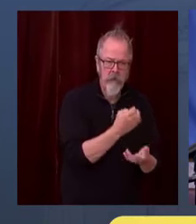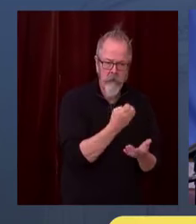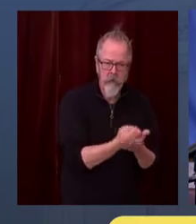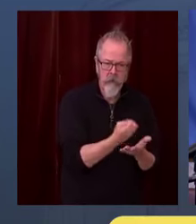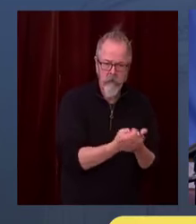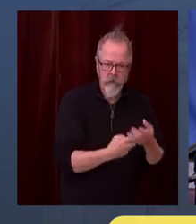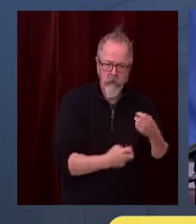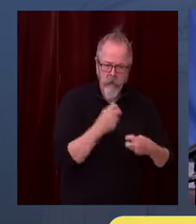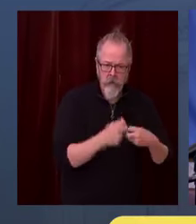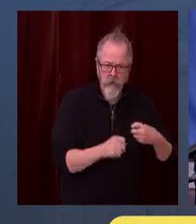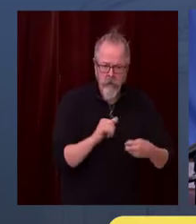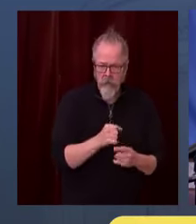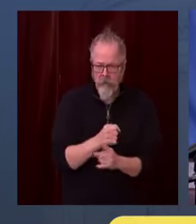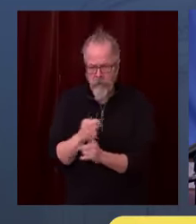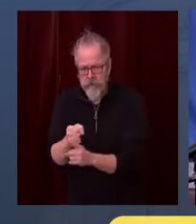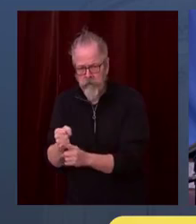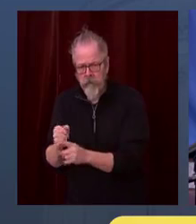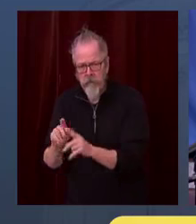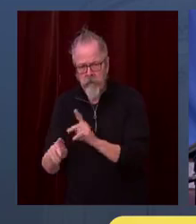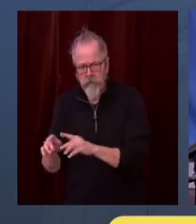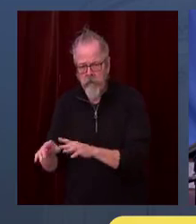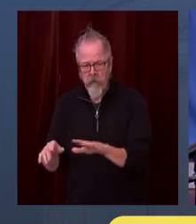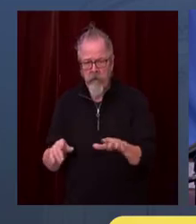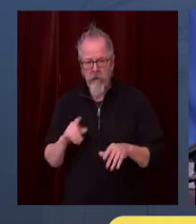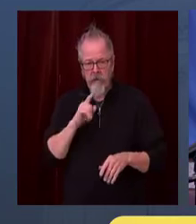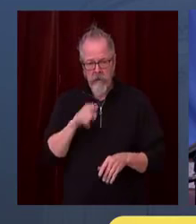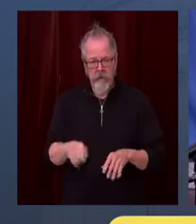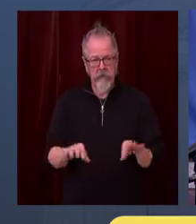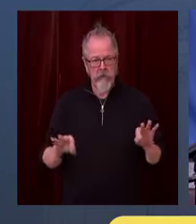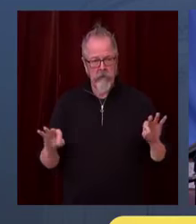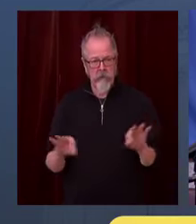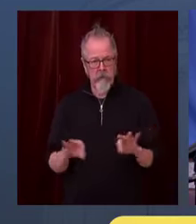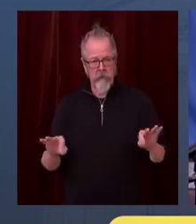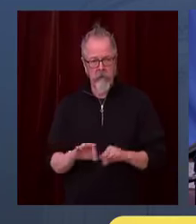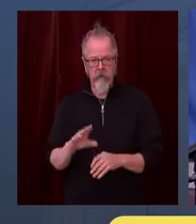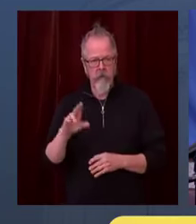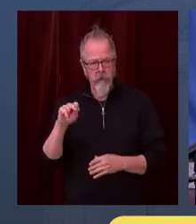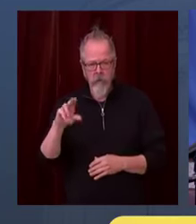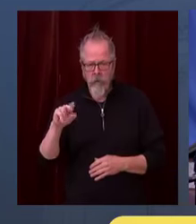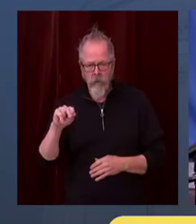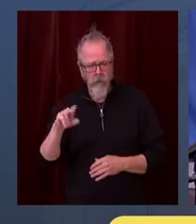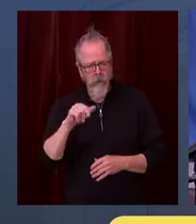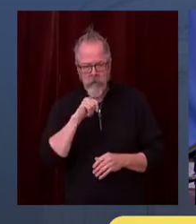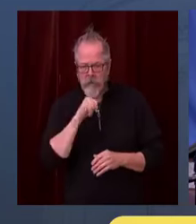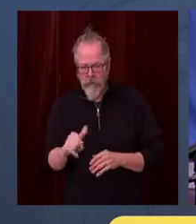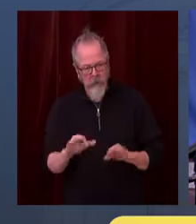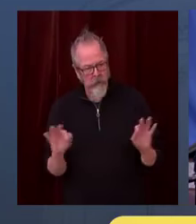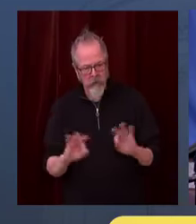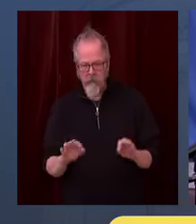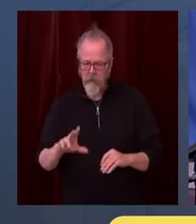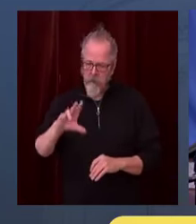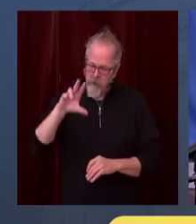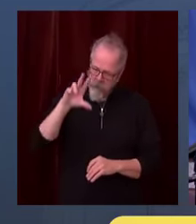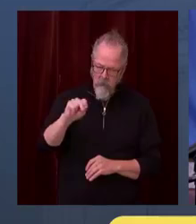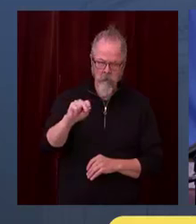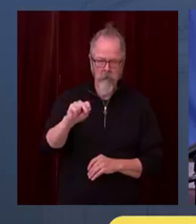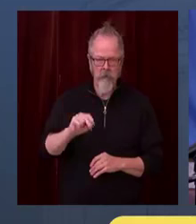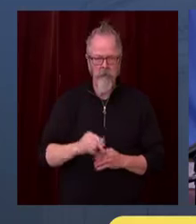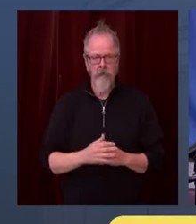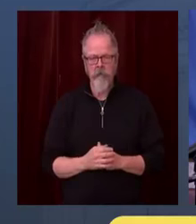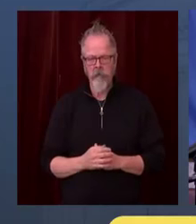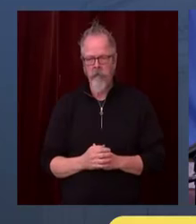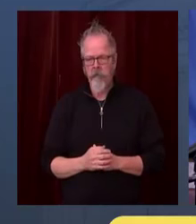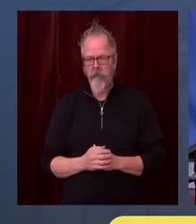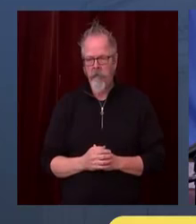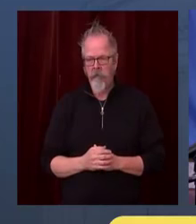businesses in this regard. But this is clear. We also cannot enjoy a full